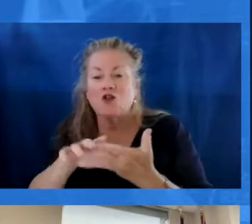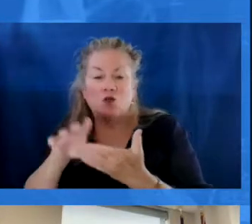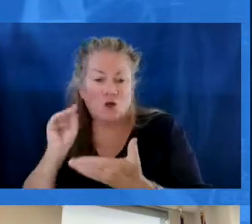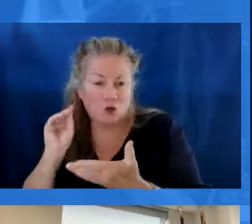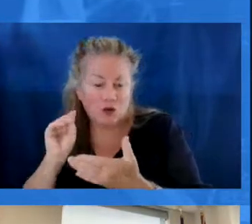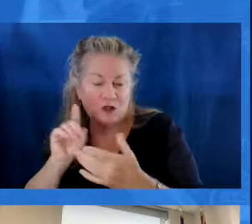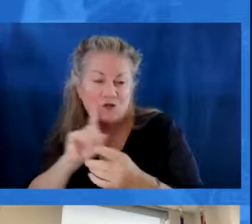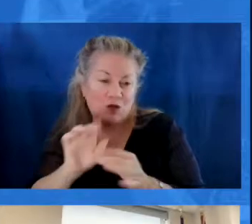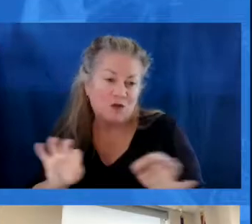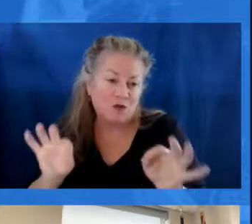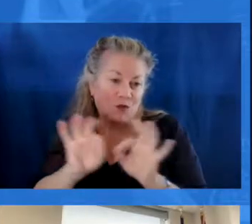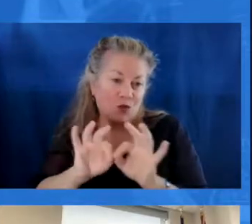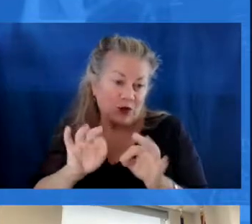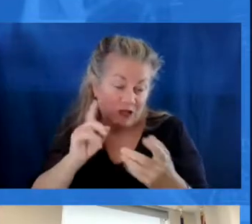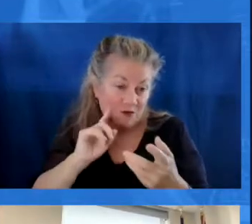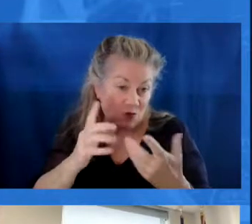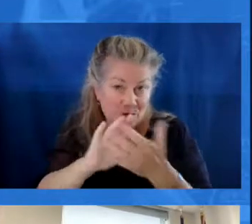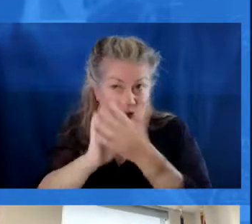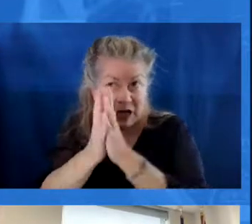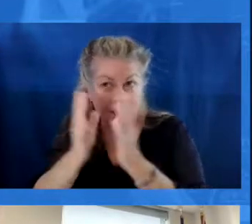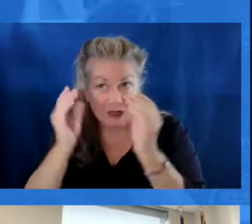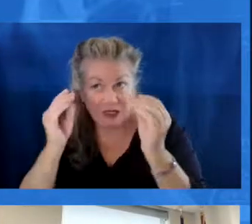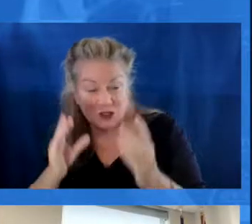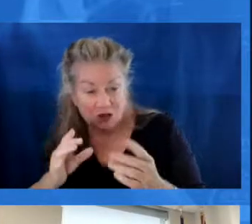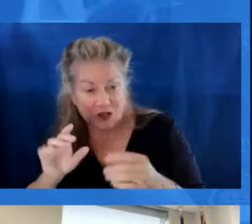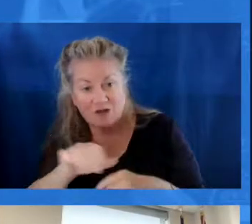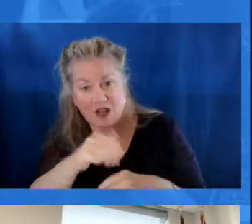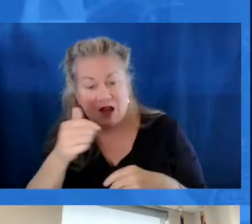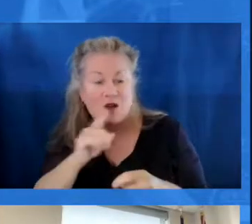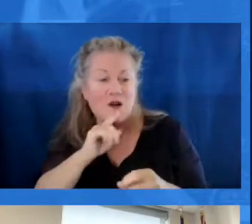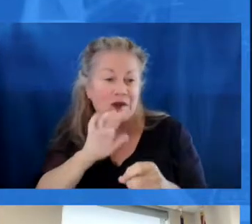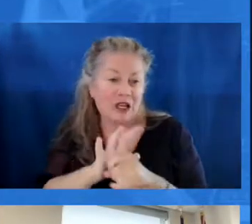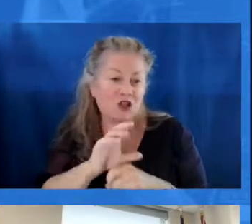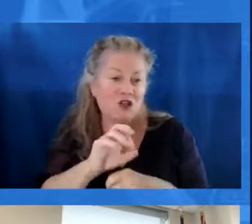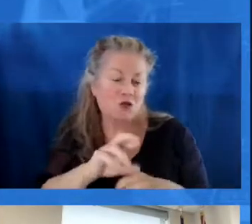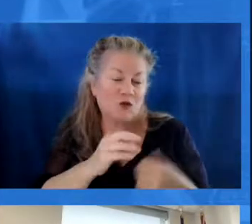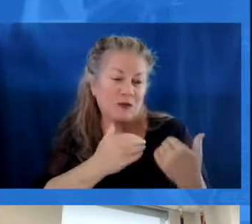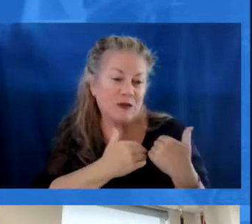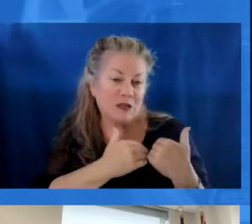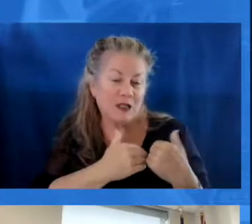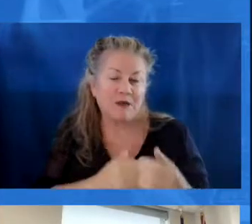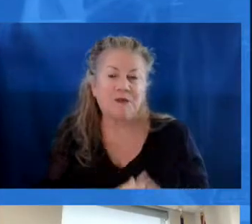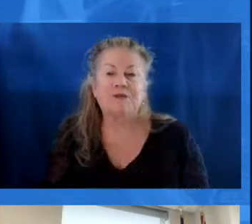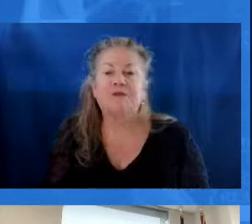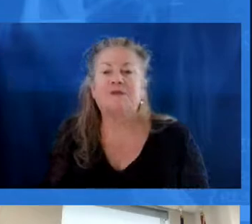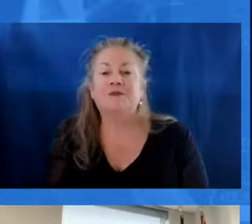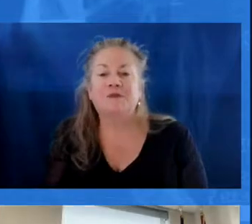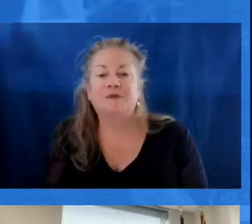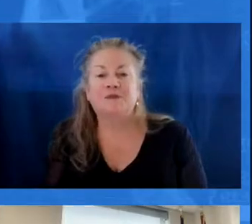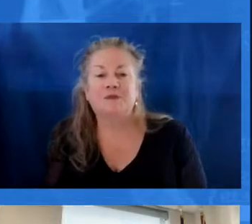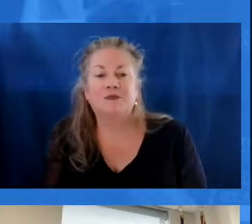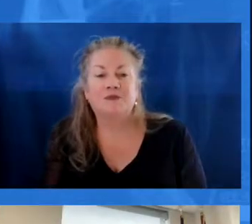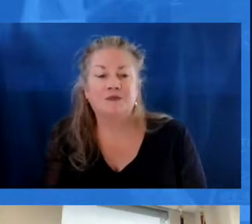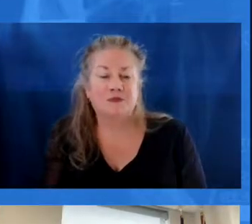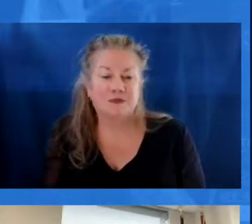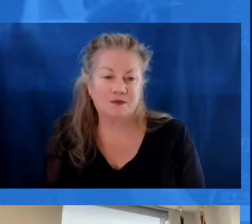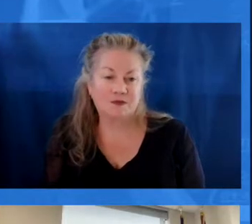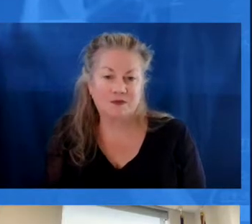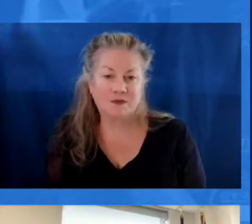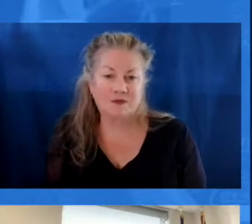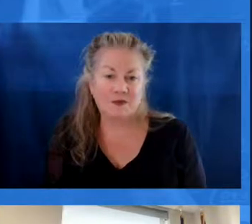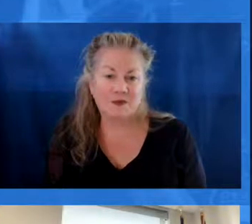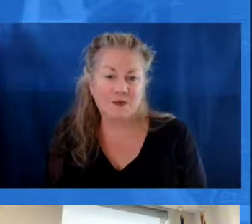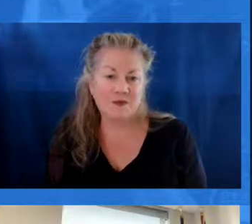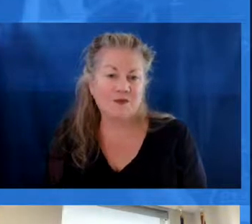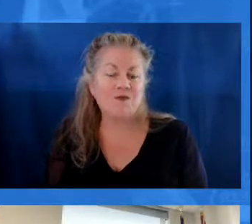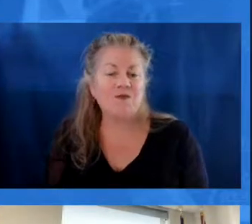is incredibly important for anyone who wants to become a teacher and certainly has other obligations or responsibilities. So when we